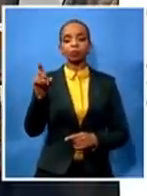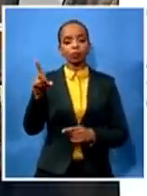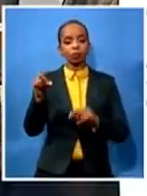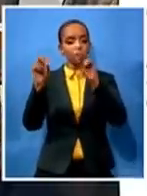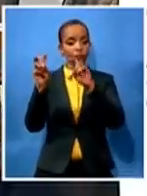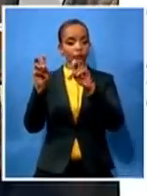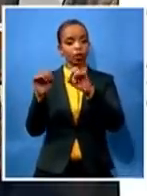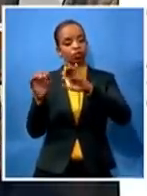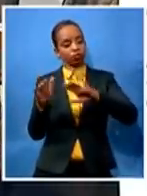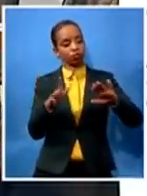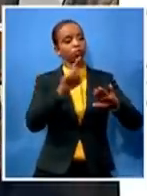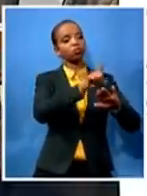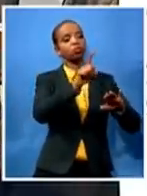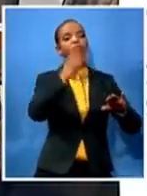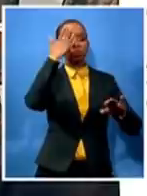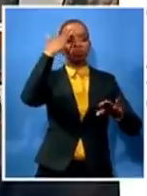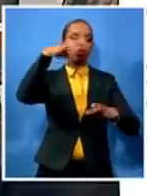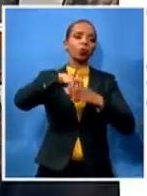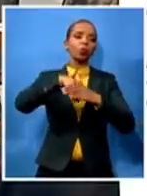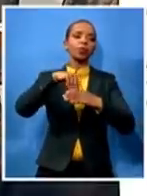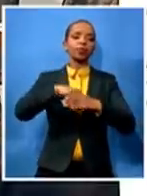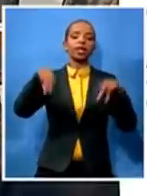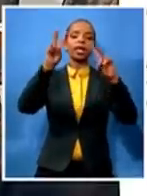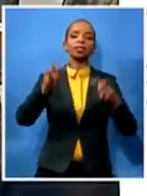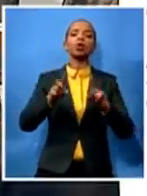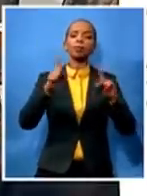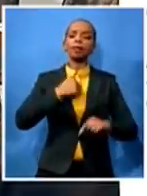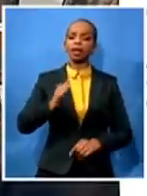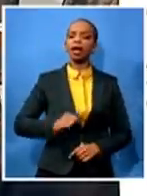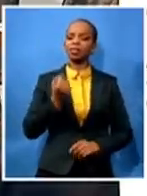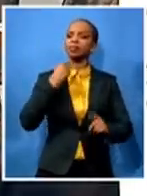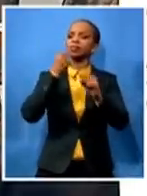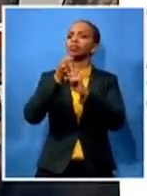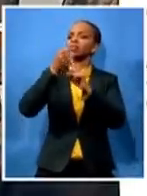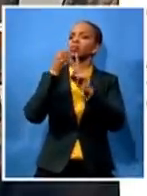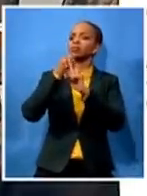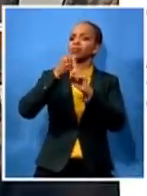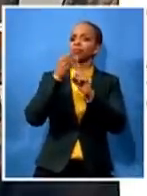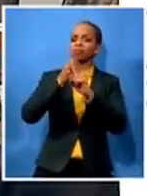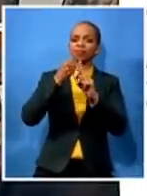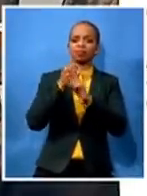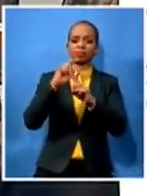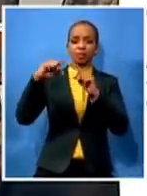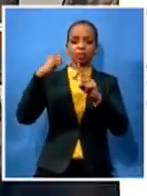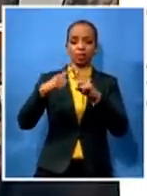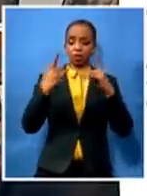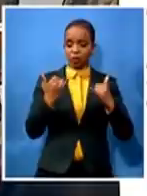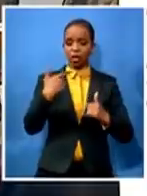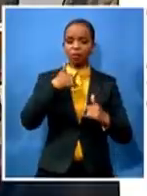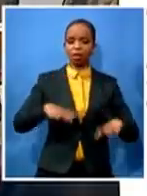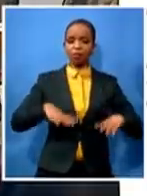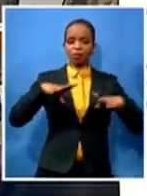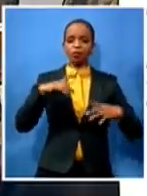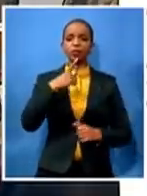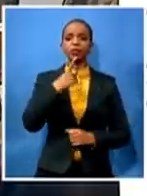but he pursued he tried he did everything and today i'm proud to say he took care of us he would even find